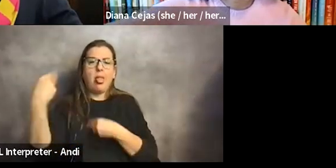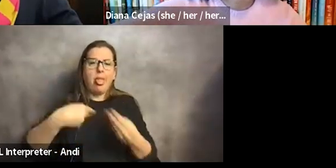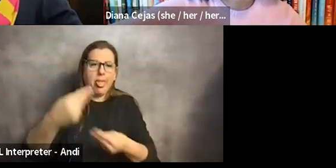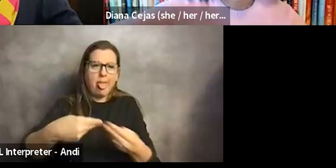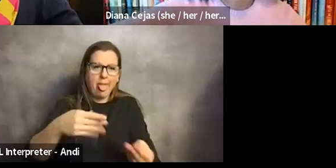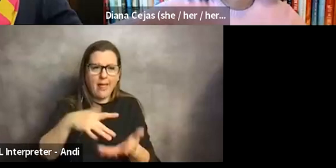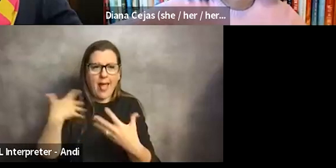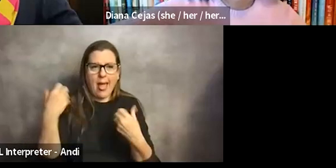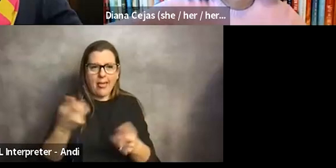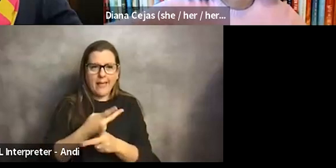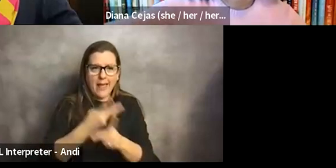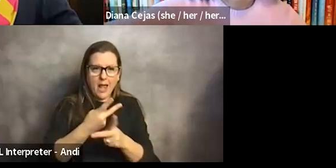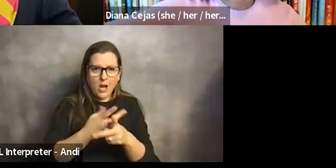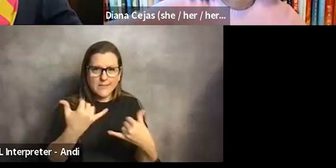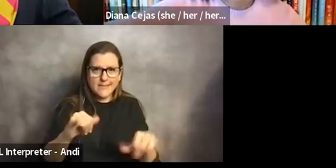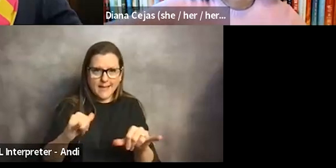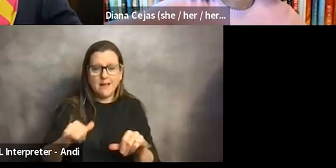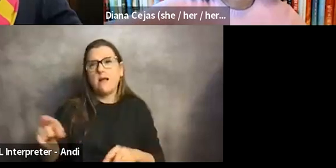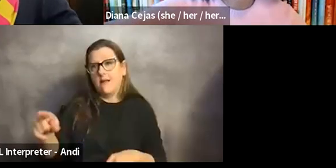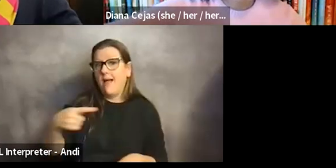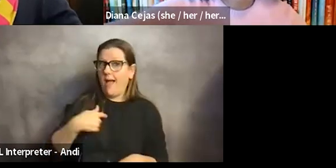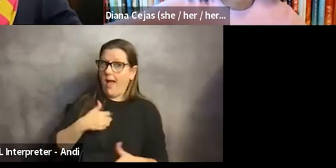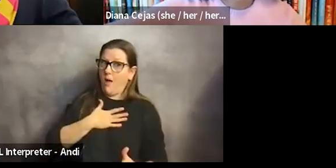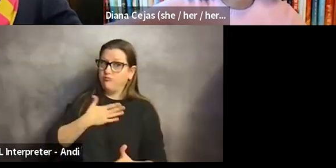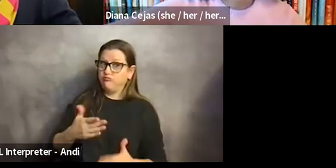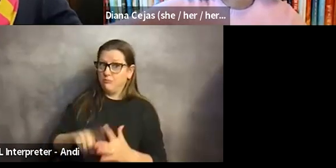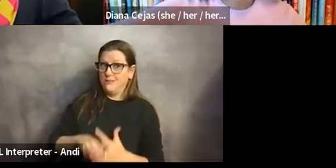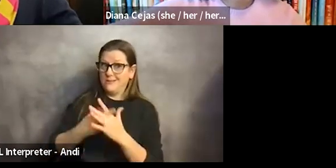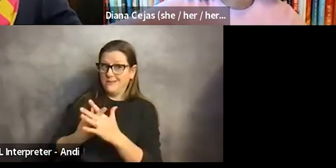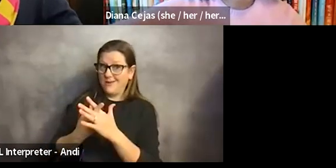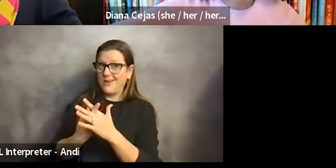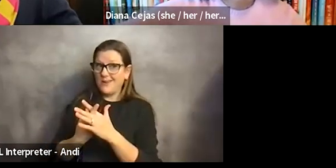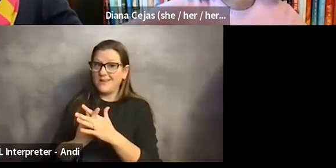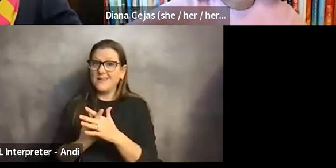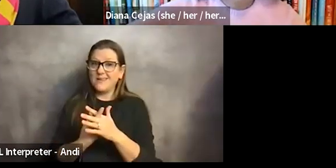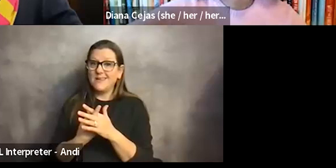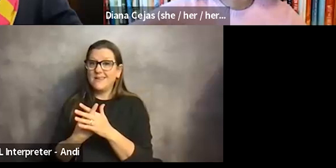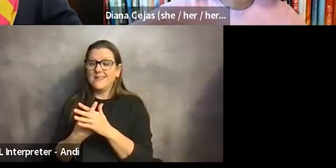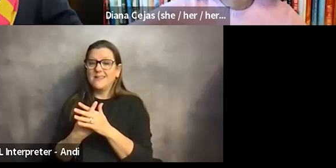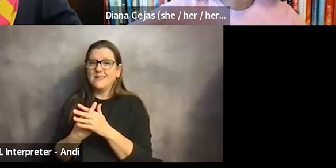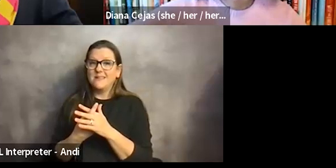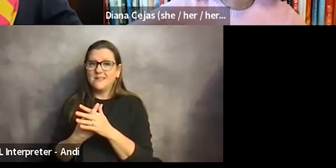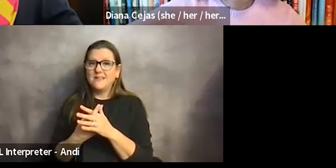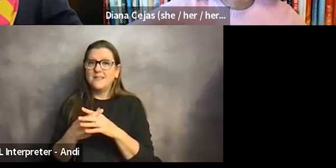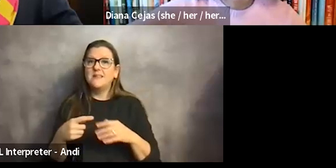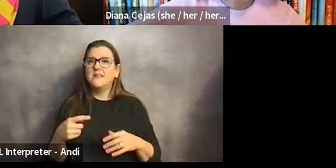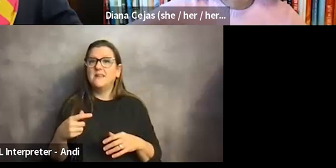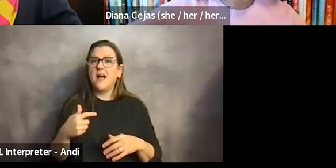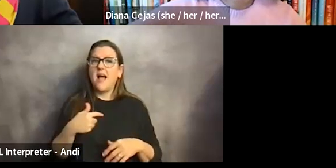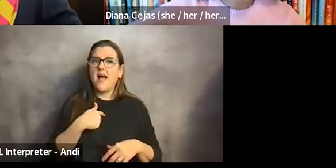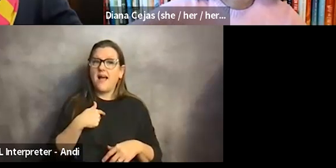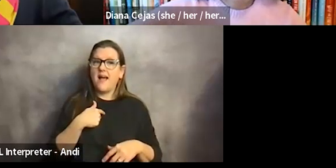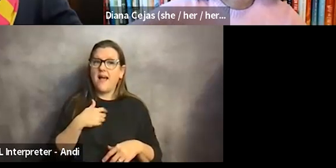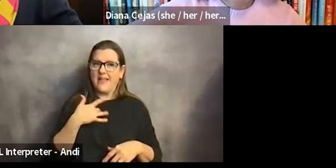So, um, I will start, uh, answering this, this question, um, because I feel